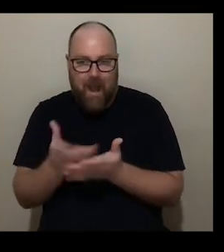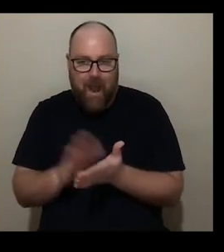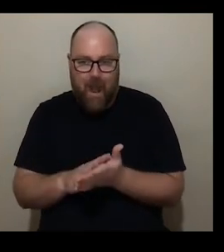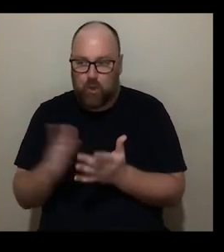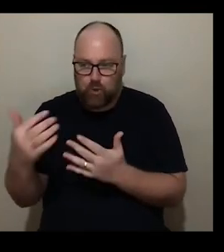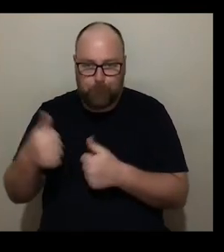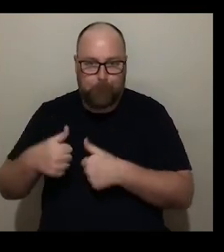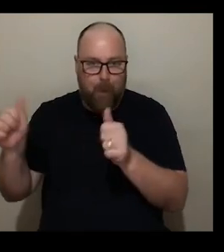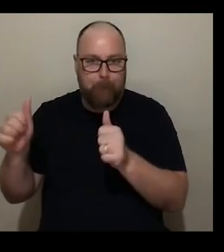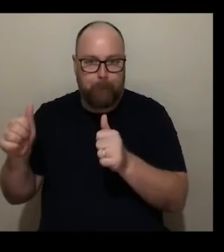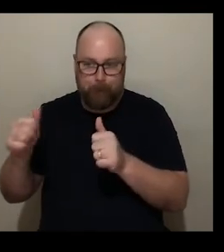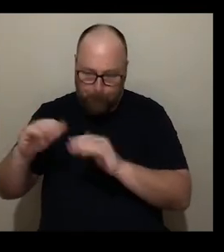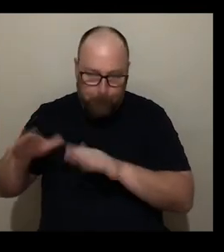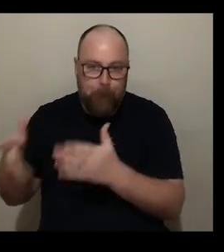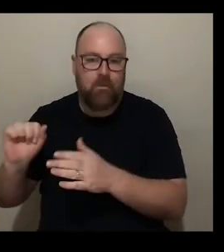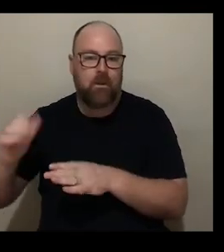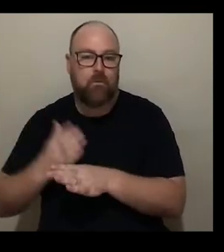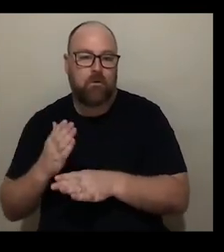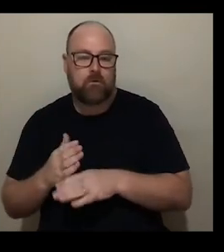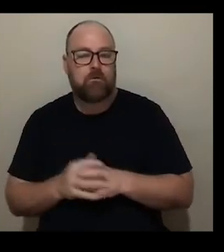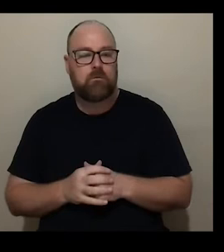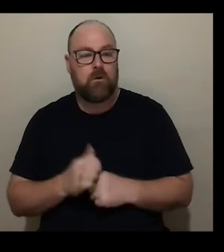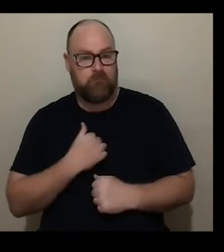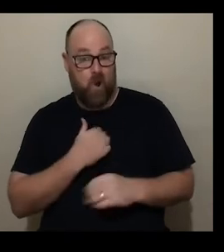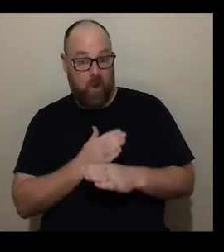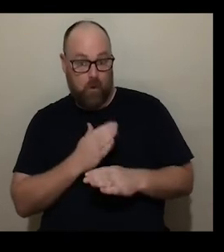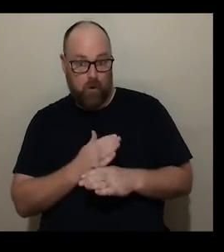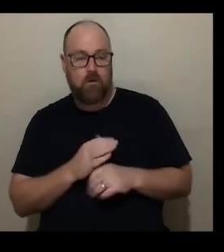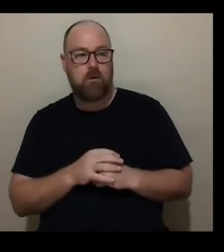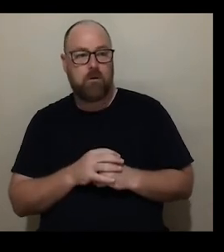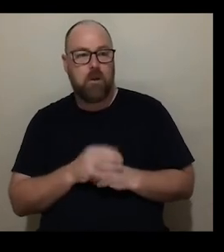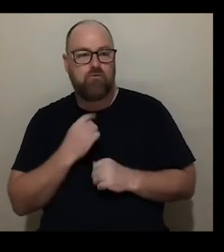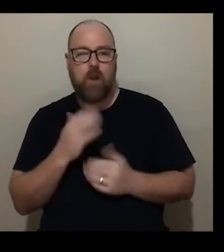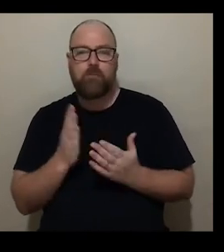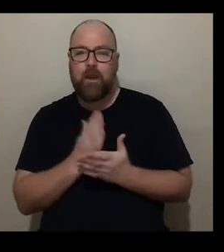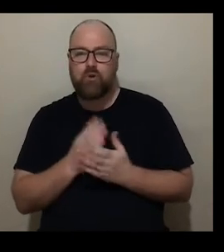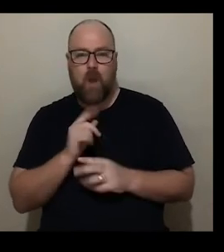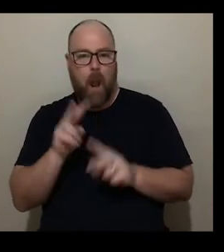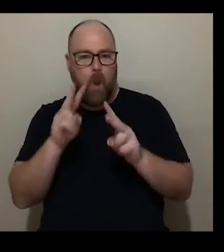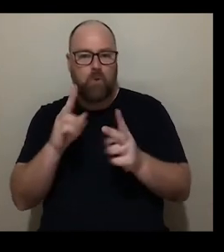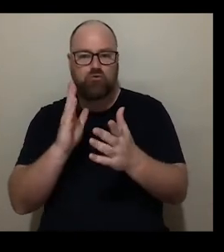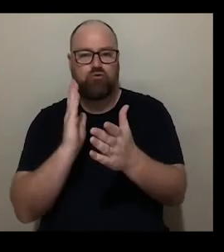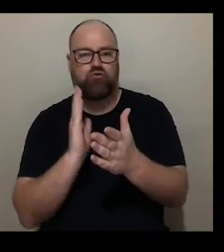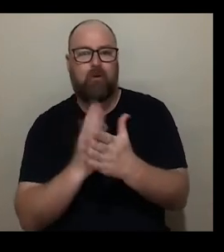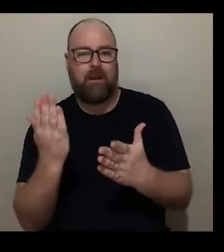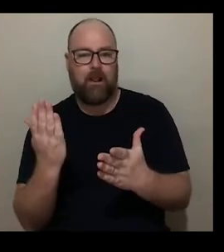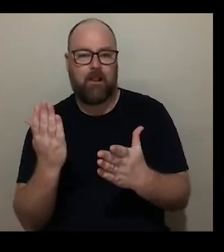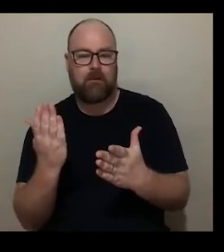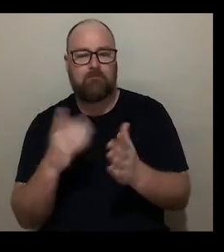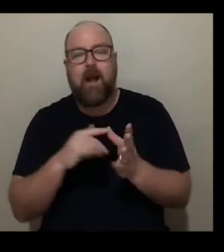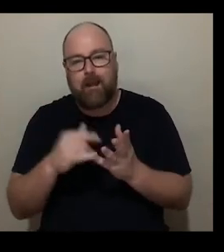and part of the work that i do um my approach to the work is to try and make it look as real as possible um